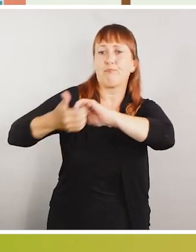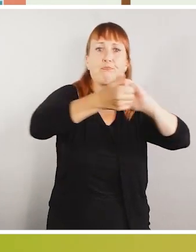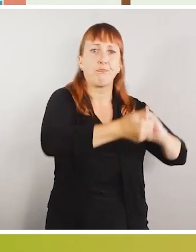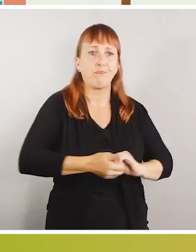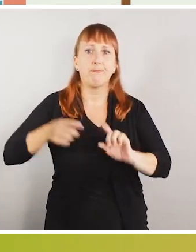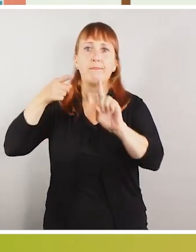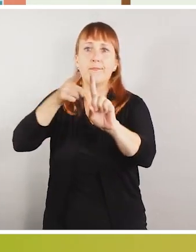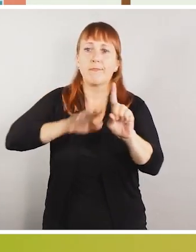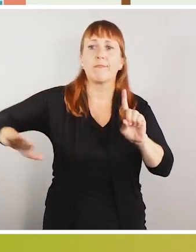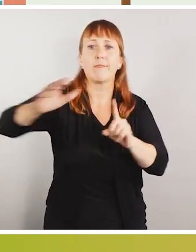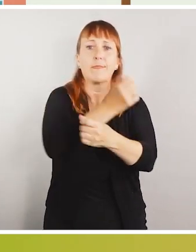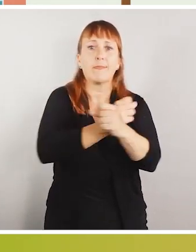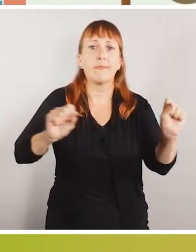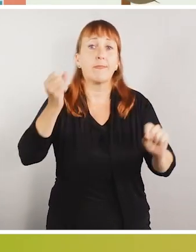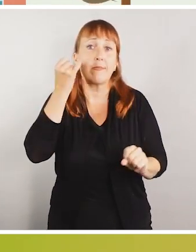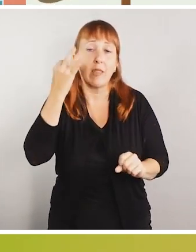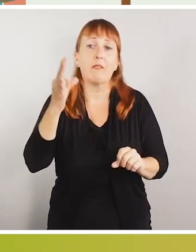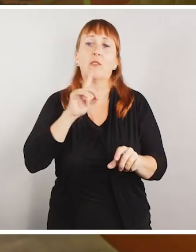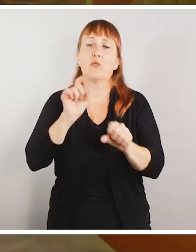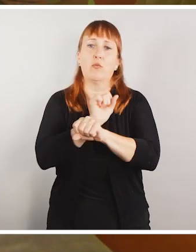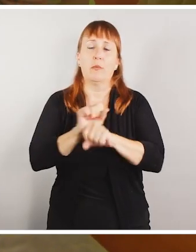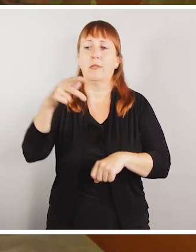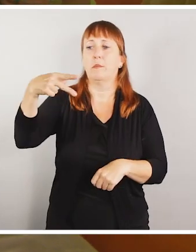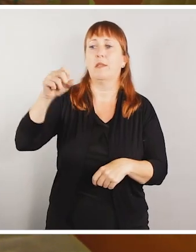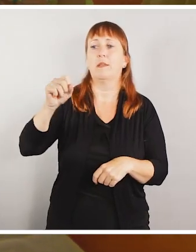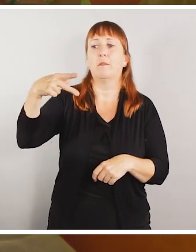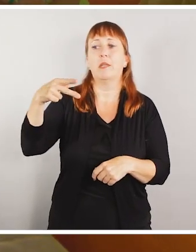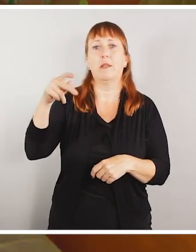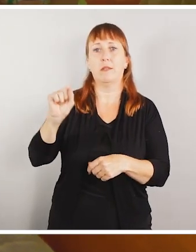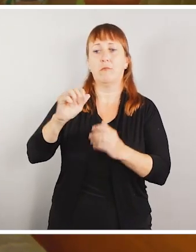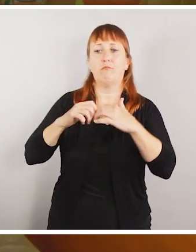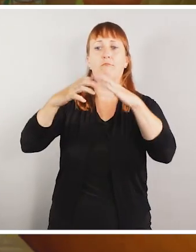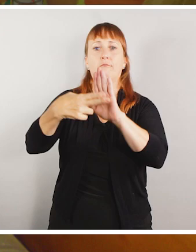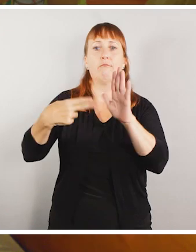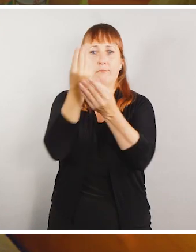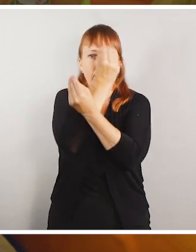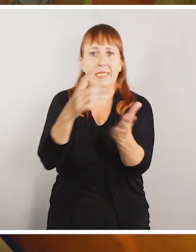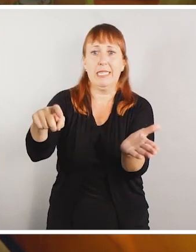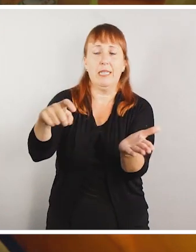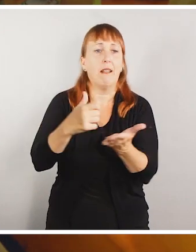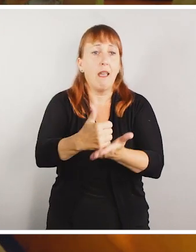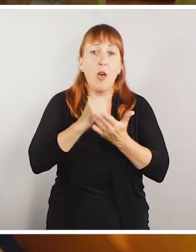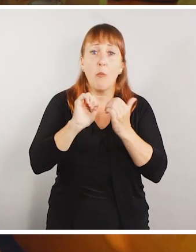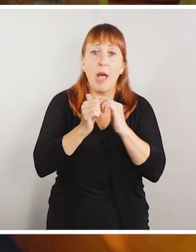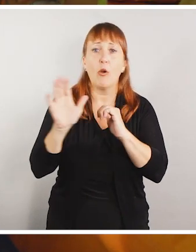keep everyone safe if a PSPS is needed. Help us by doing your part and being prepared.